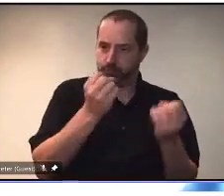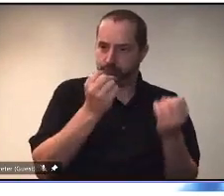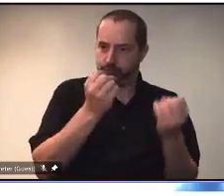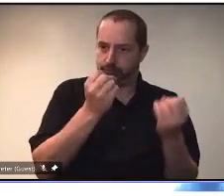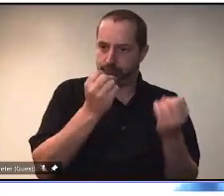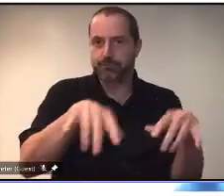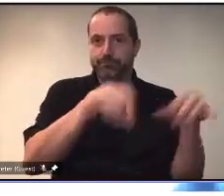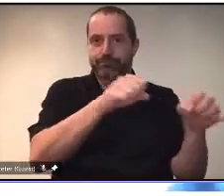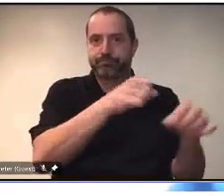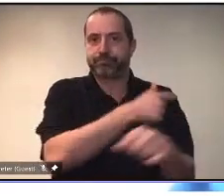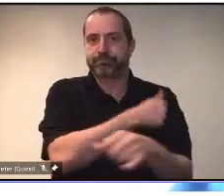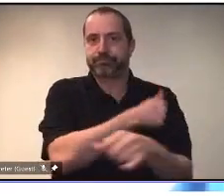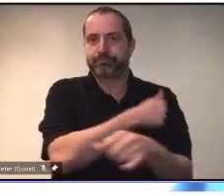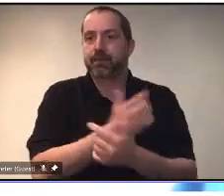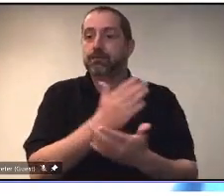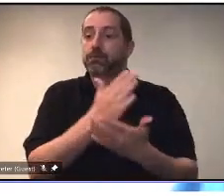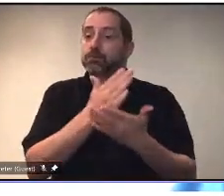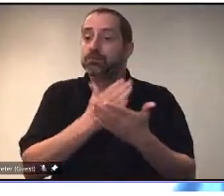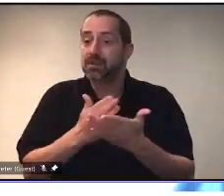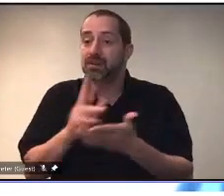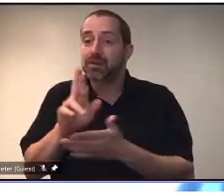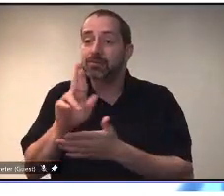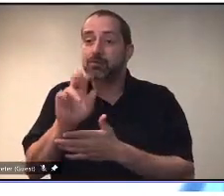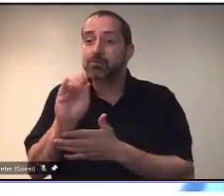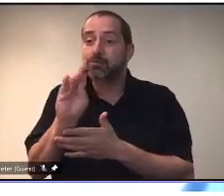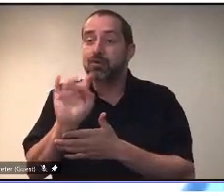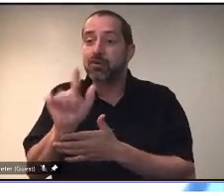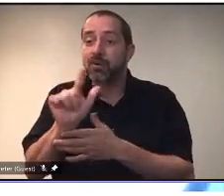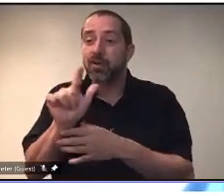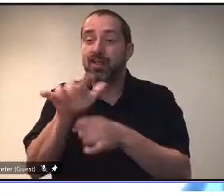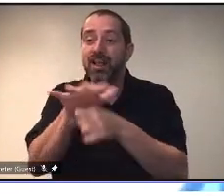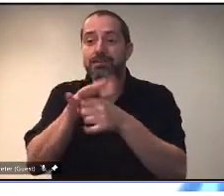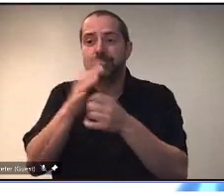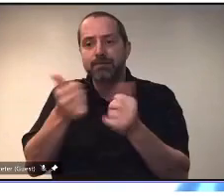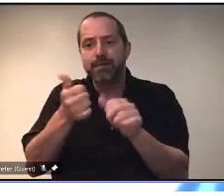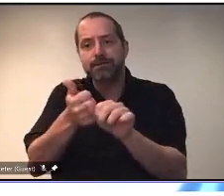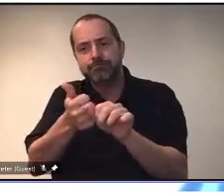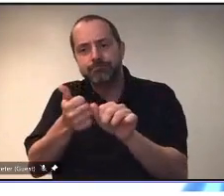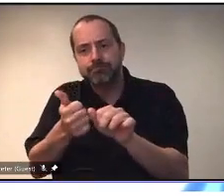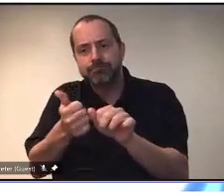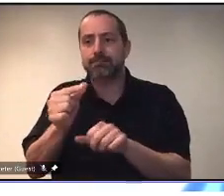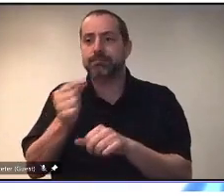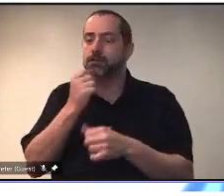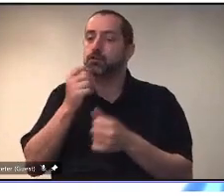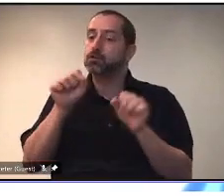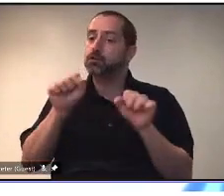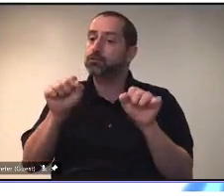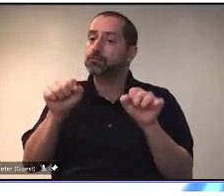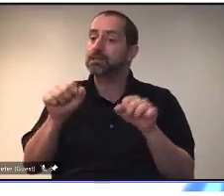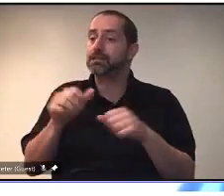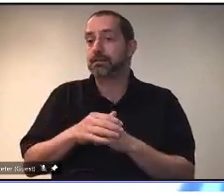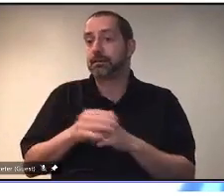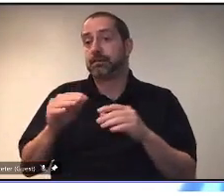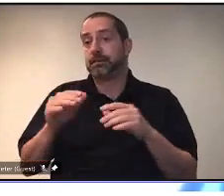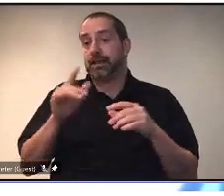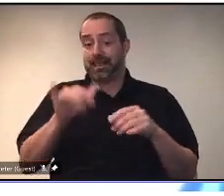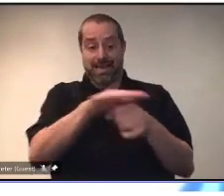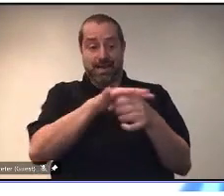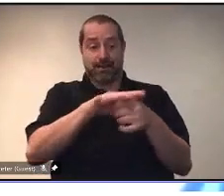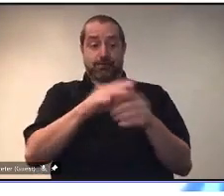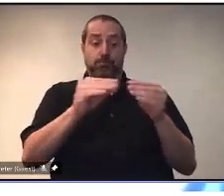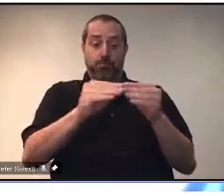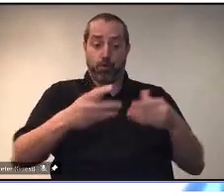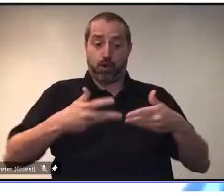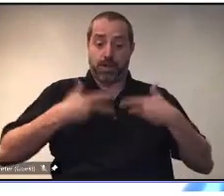trailing a bit. But again, some of it could be demographics, like more younger people in the north and far north. So they became eligible